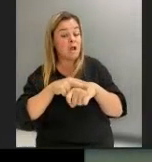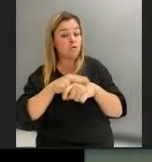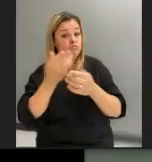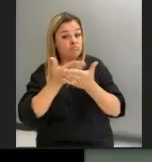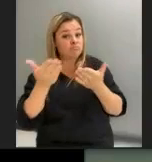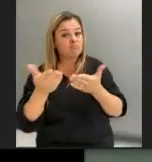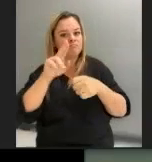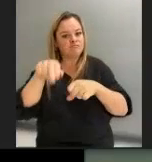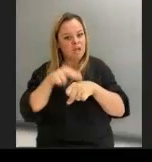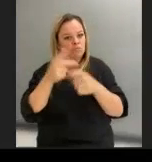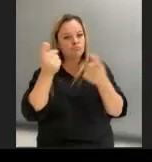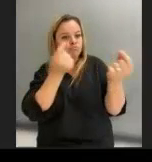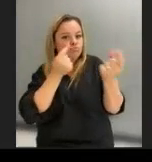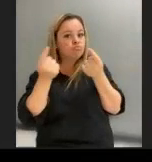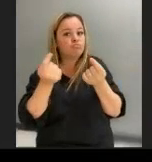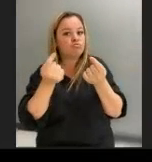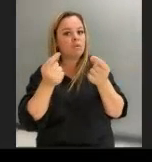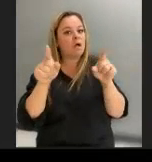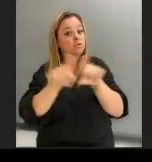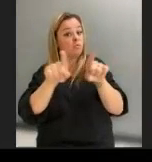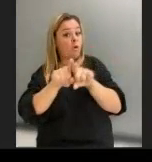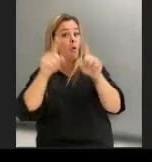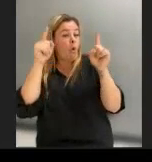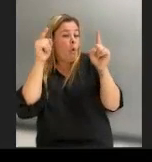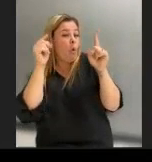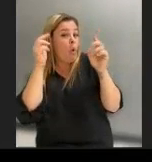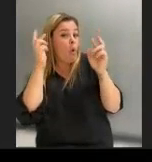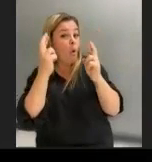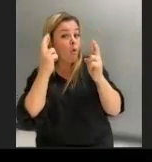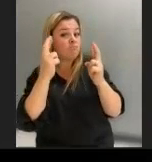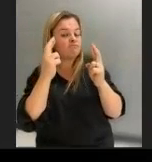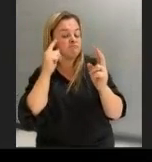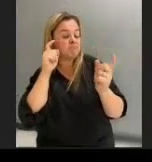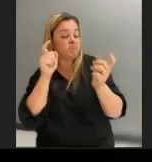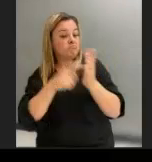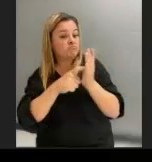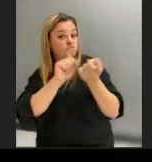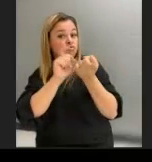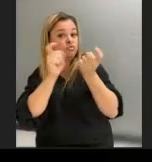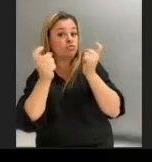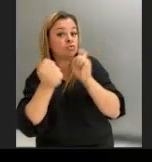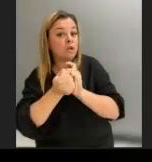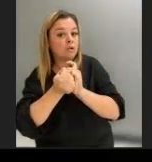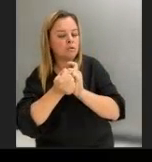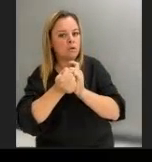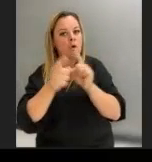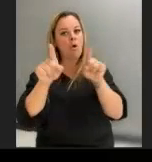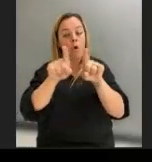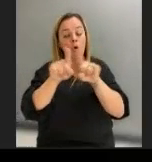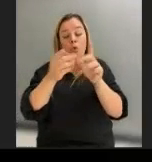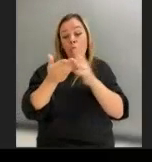natural factors, as well as hopefully being able to detect changes that are due to human activities.